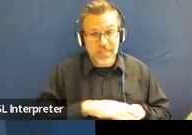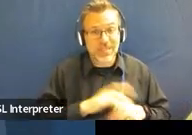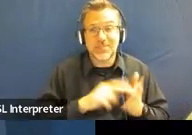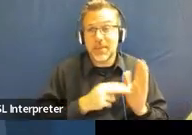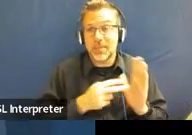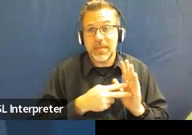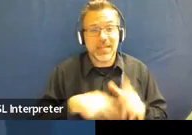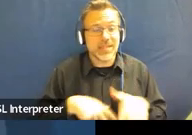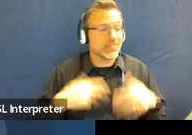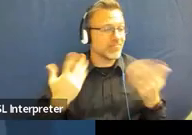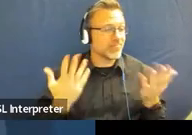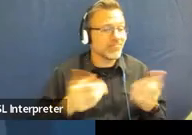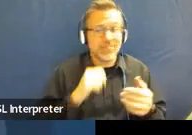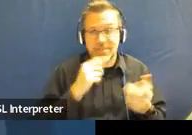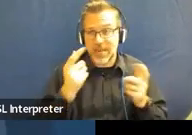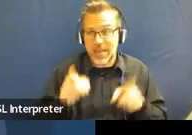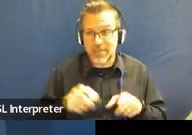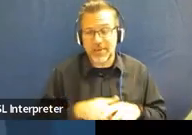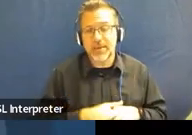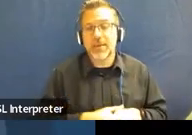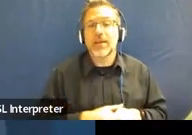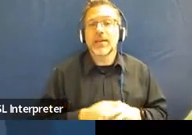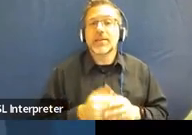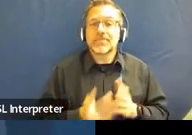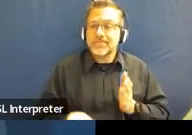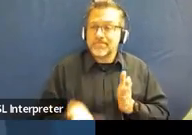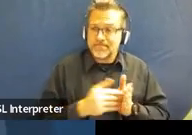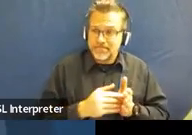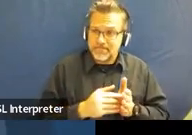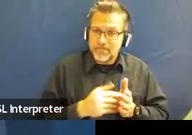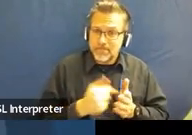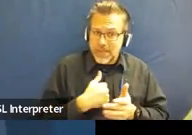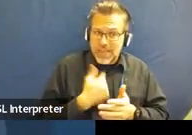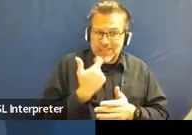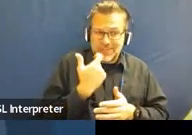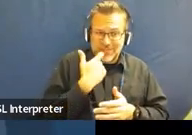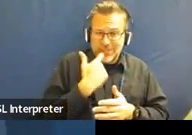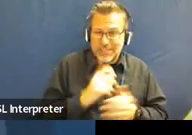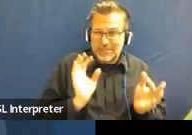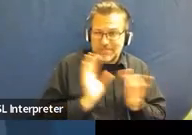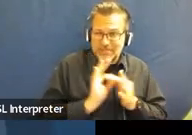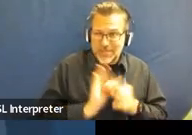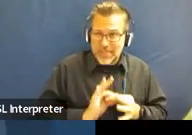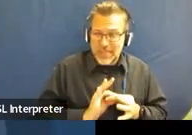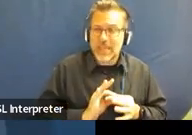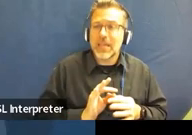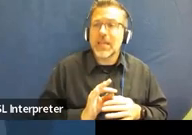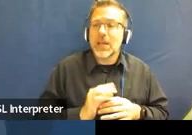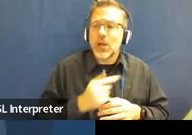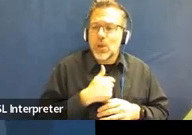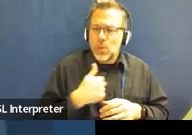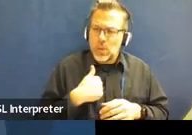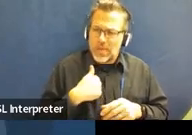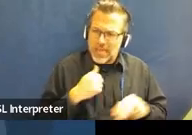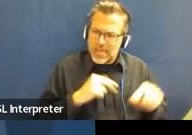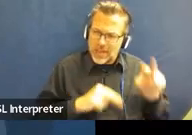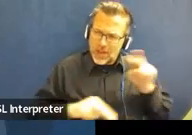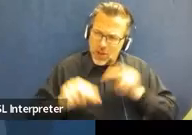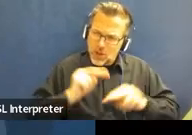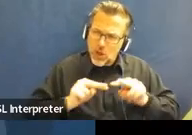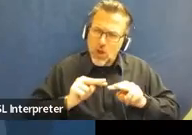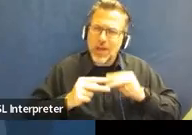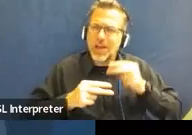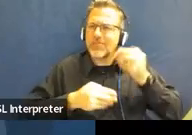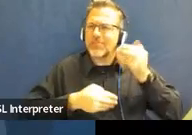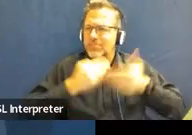with this process. And for us, as I mentioned, if we come into review, we are looking at the process. We are not there to say,